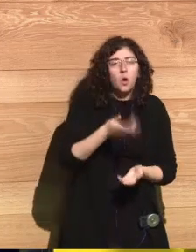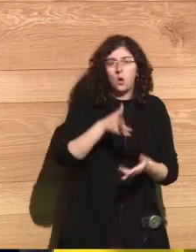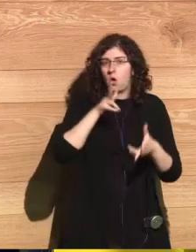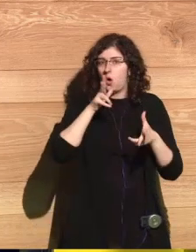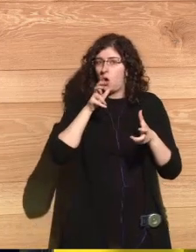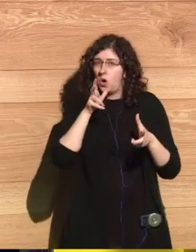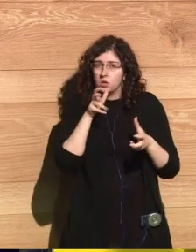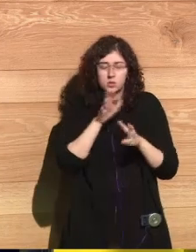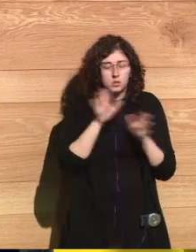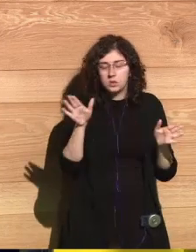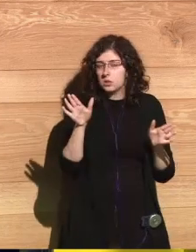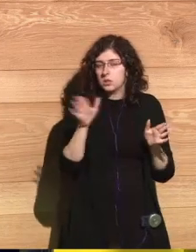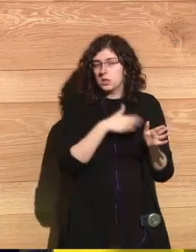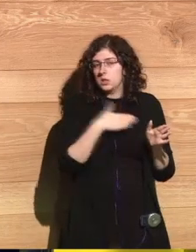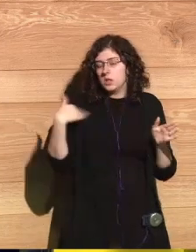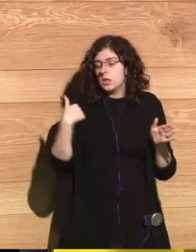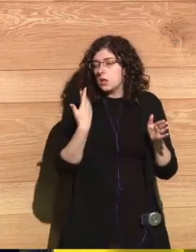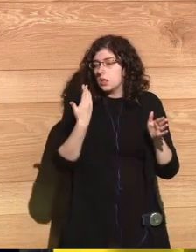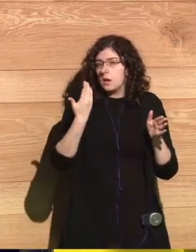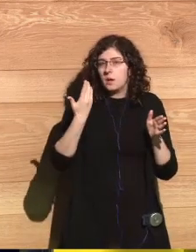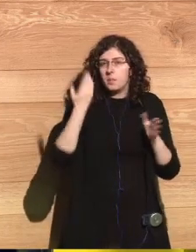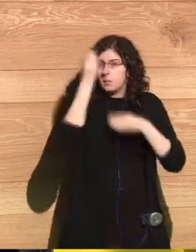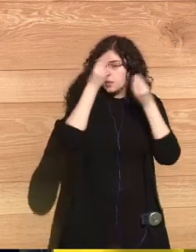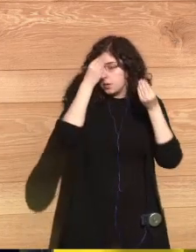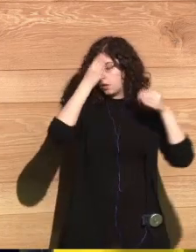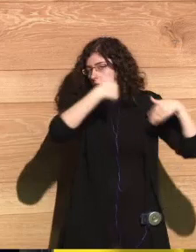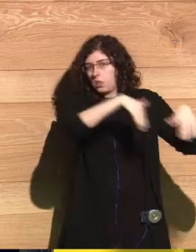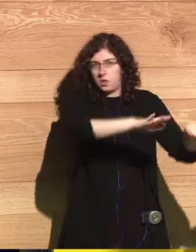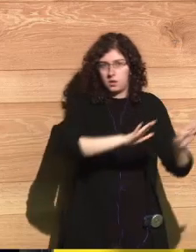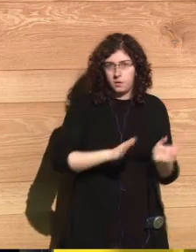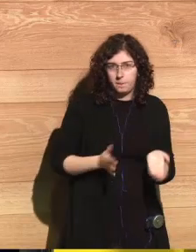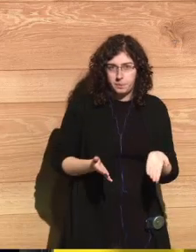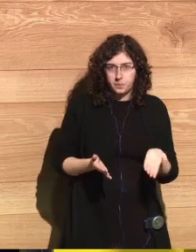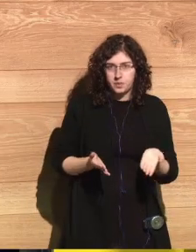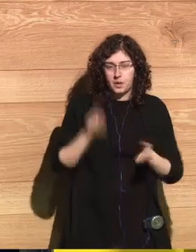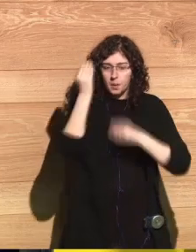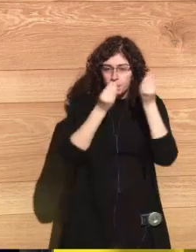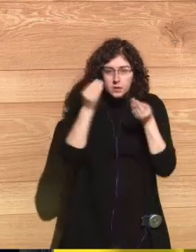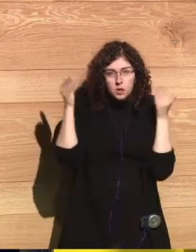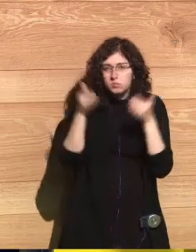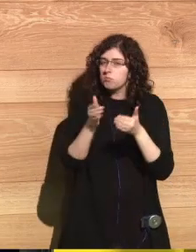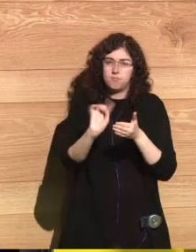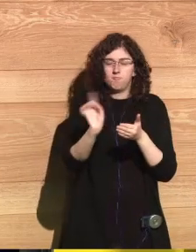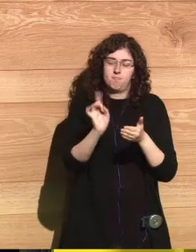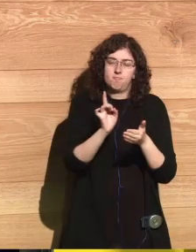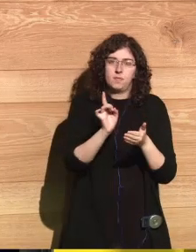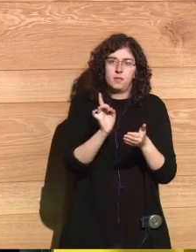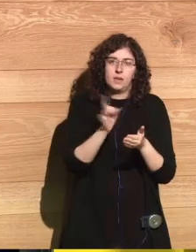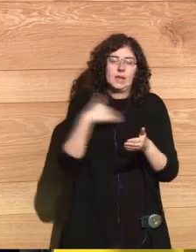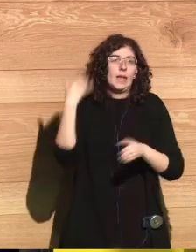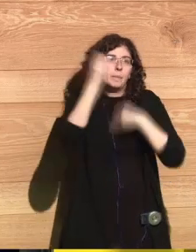consciousness. They didn't want to think about it. They'd rather think about the parties, and so forth.